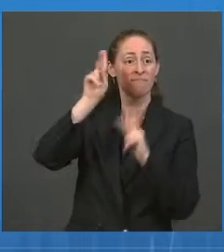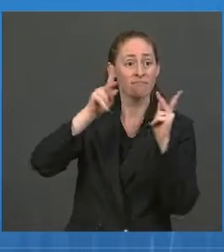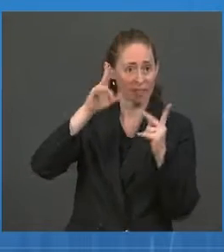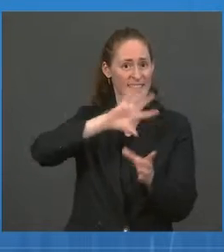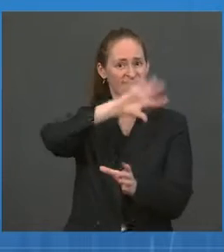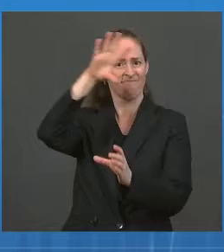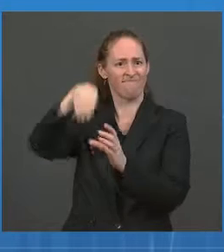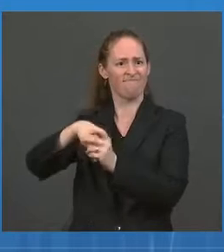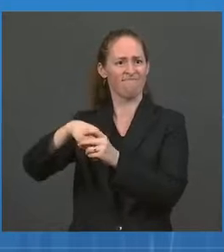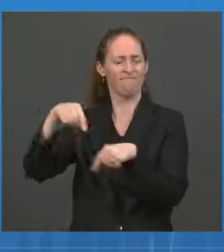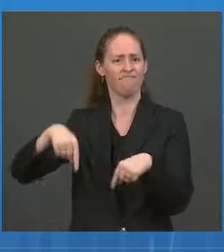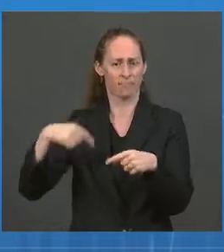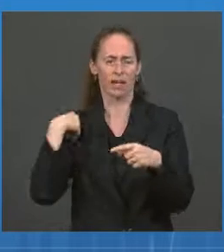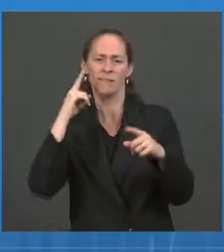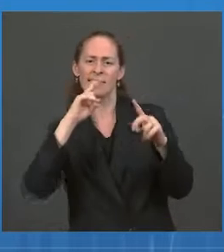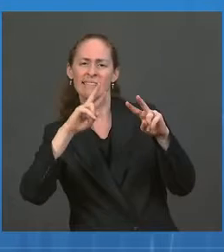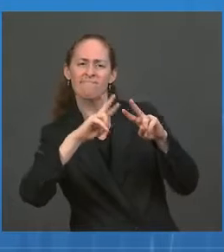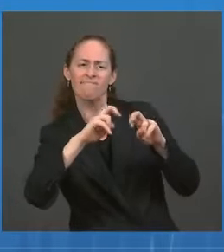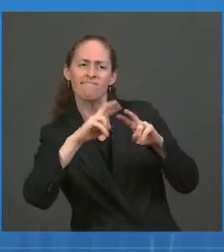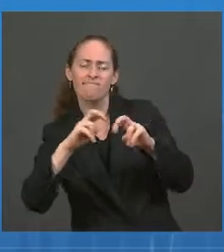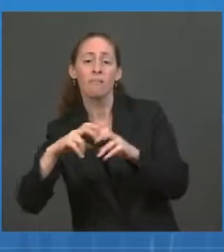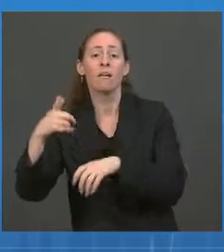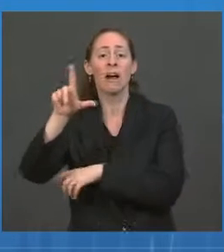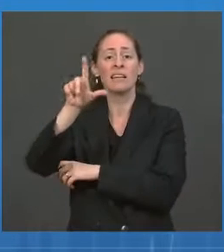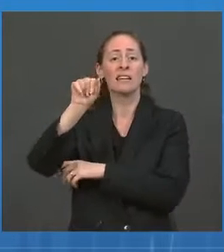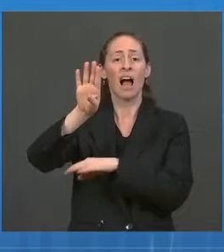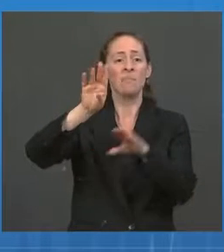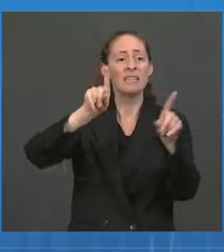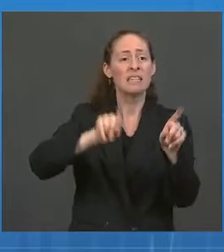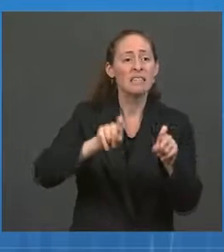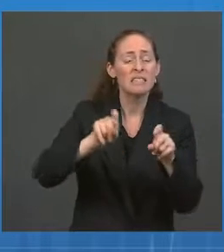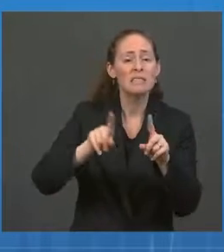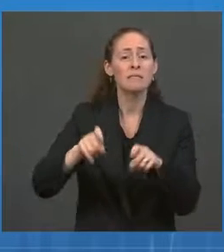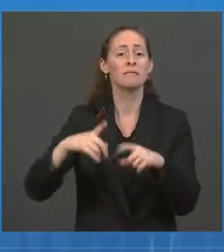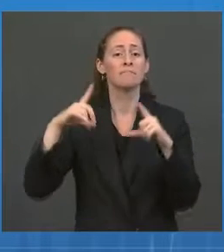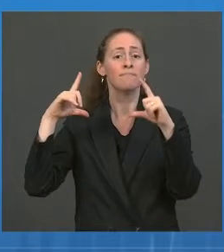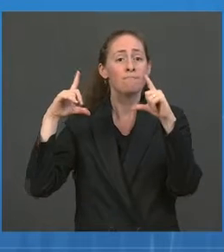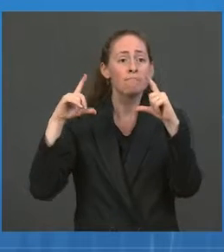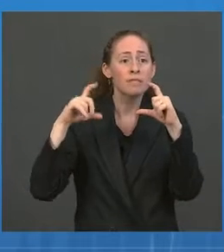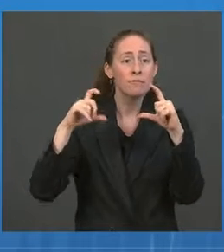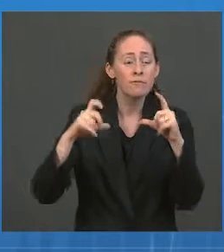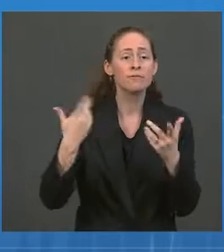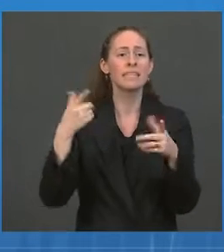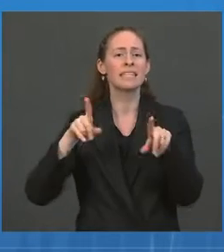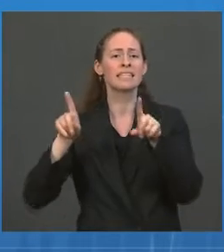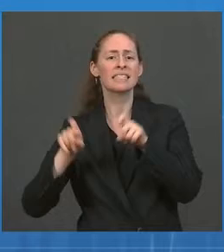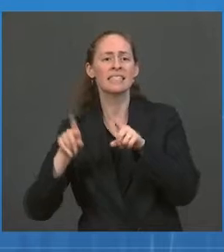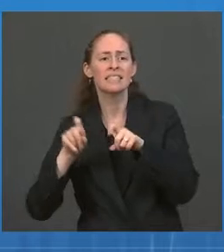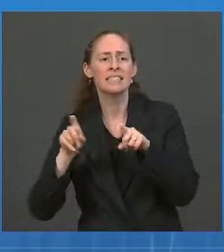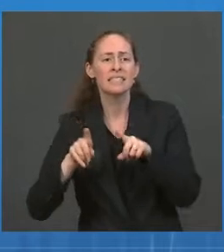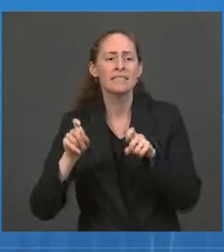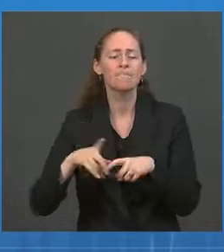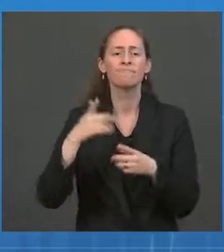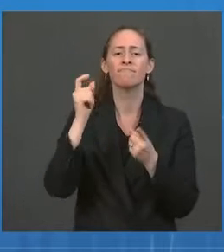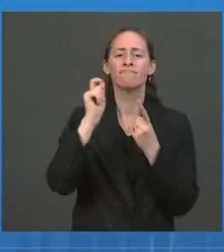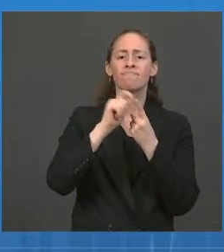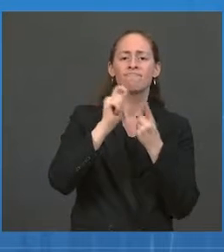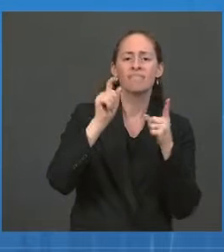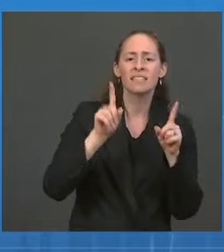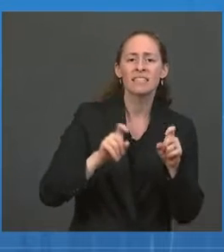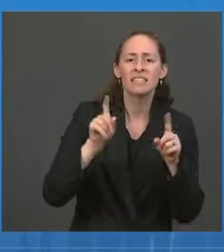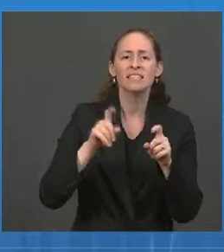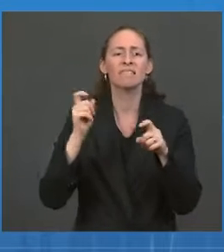assessments, laboratory tests, imaging, tissue pathology, looking at data from electronic health records,